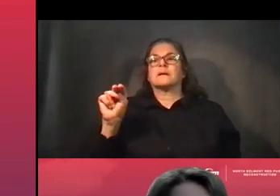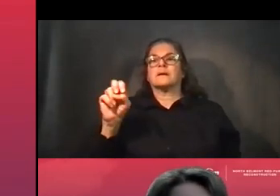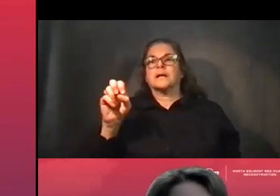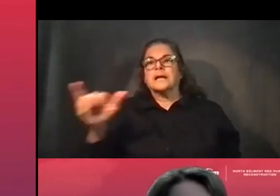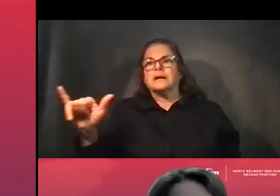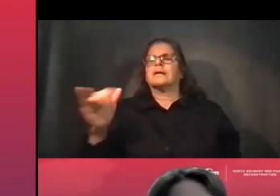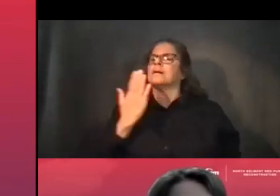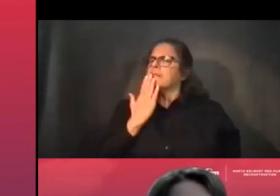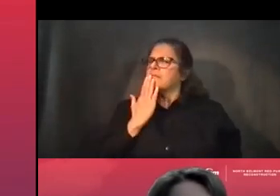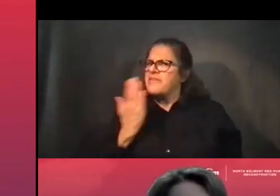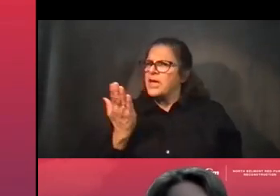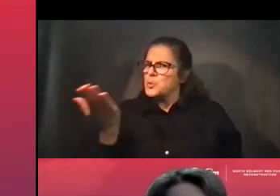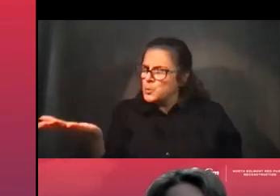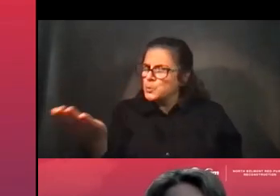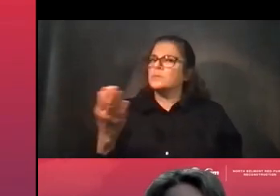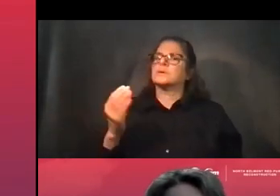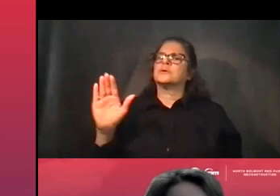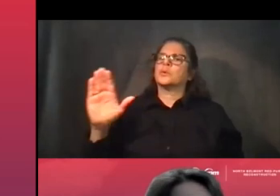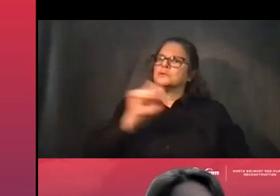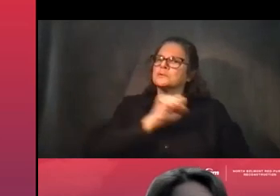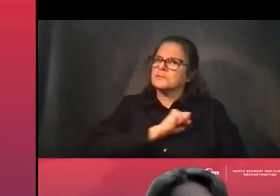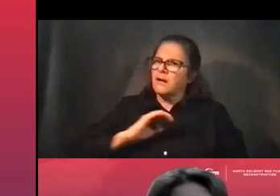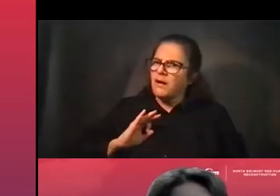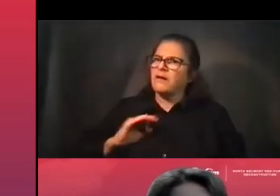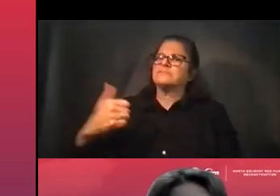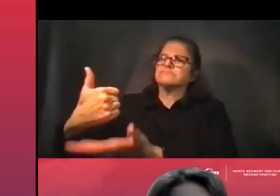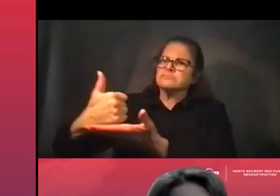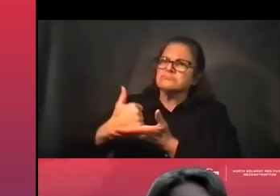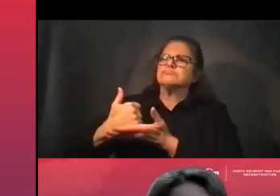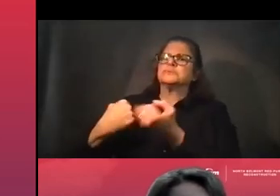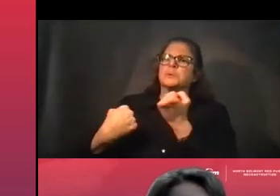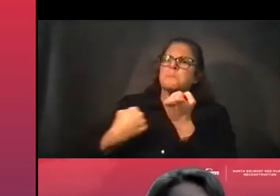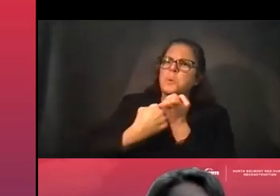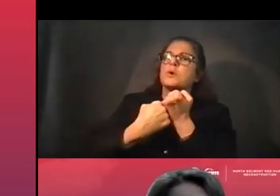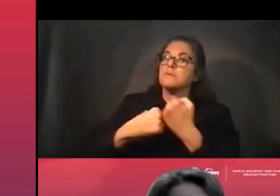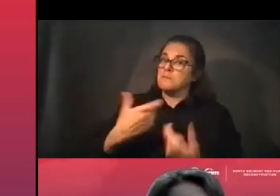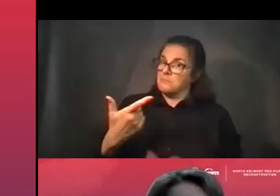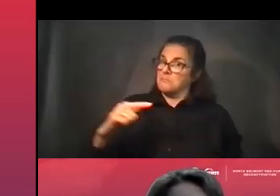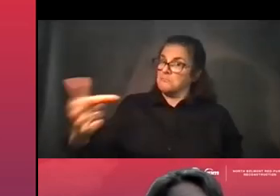you have provided us during this project. Alderman, would you like to say a few words at this time?